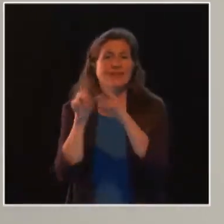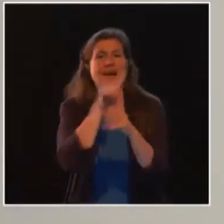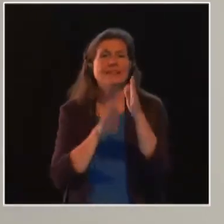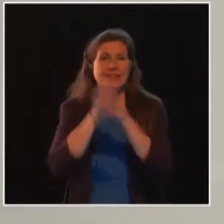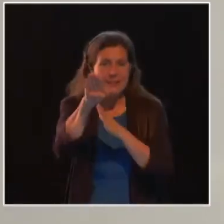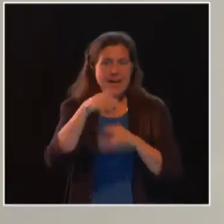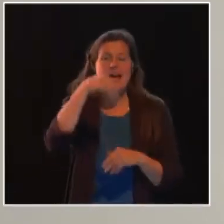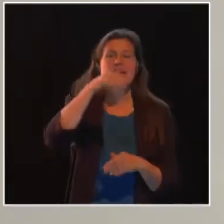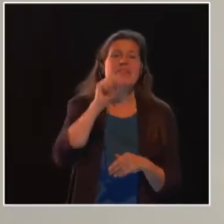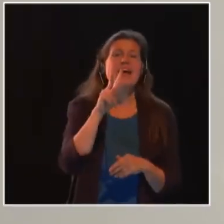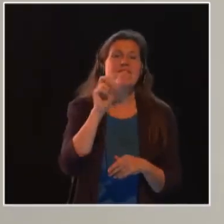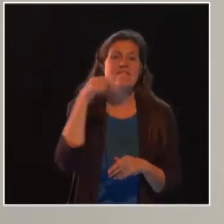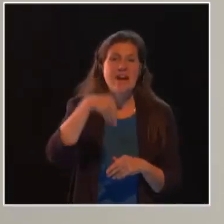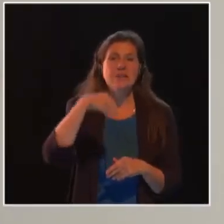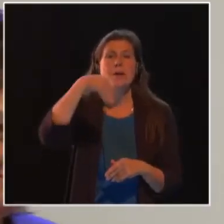Nevin Mimitsa.